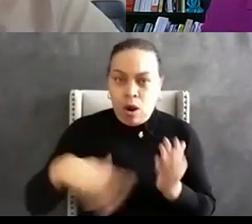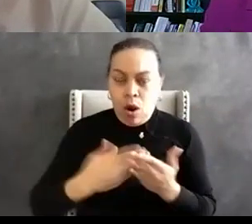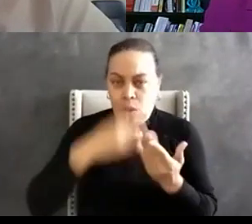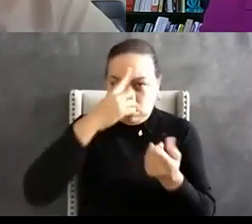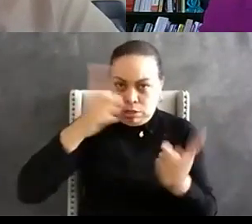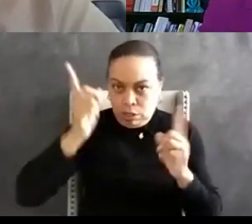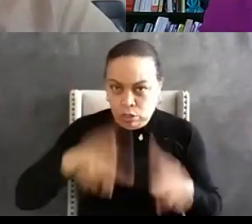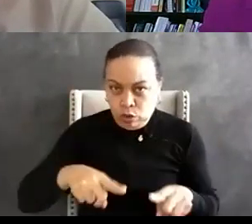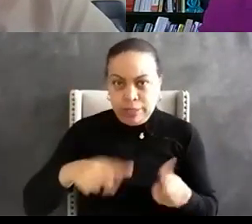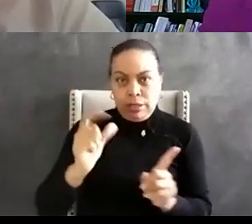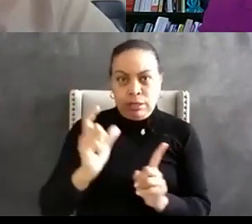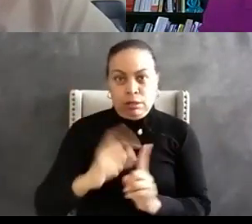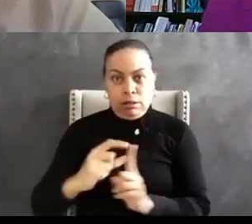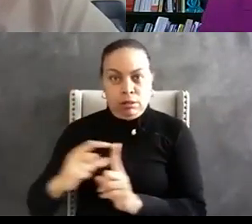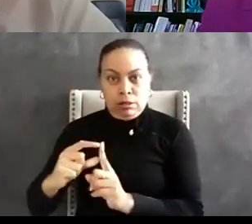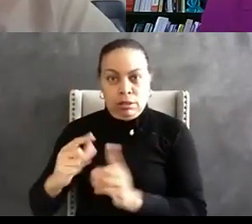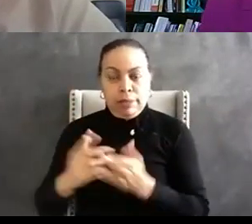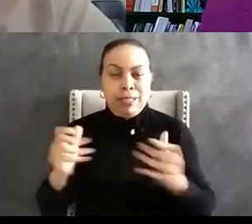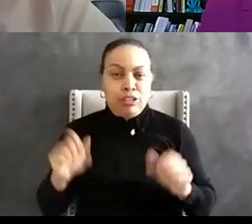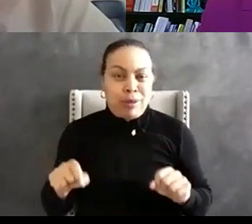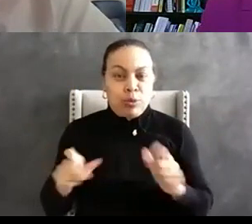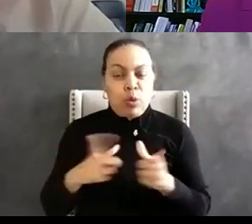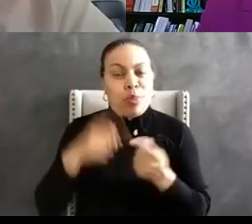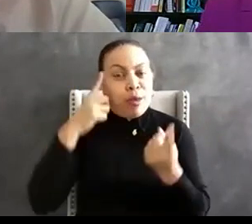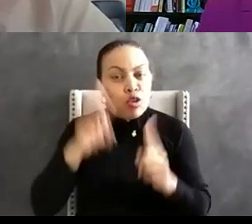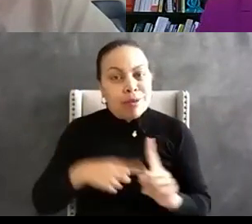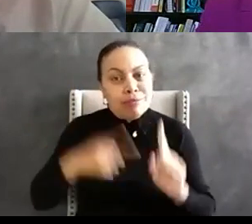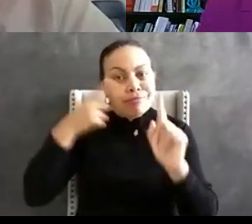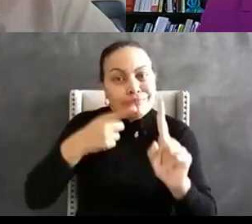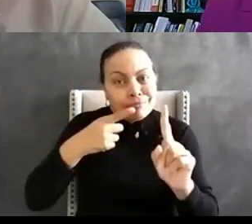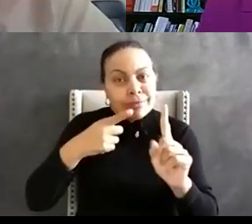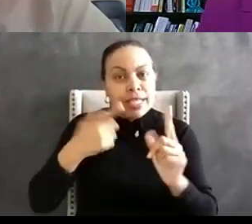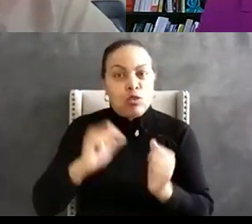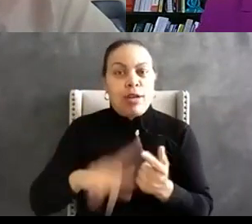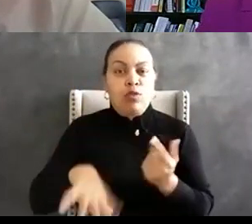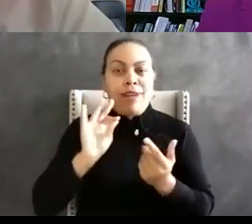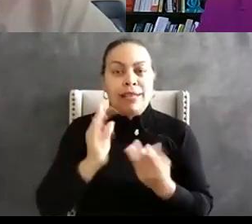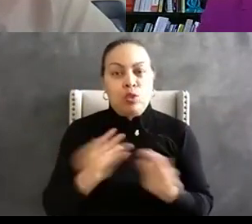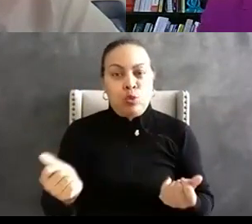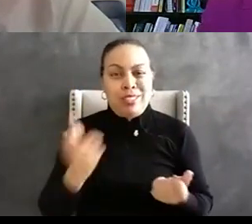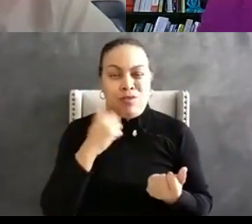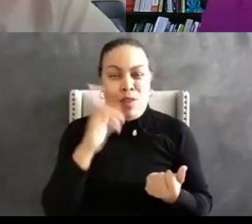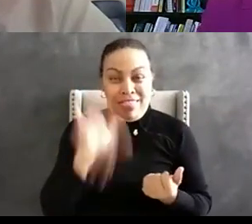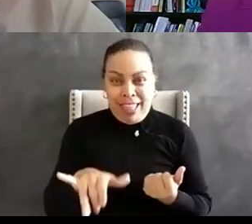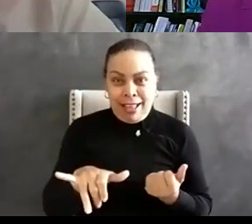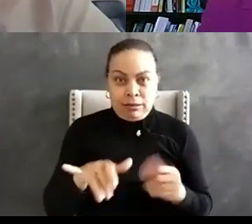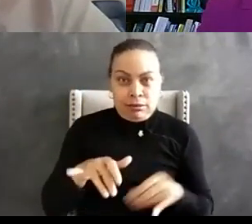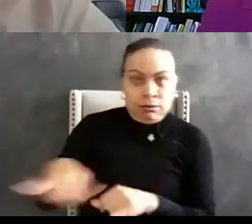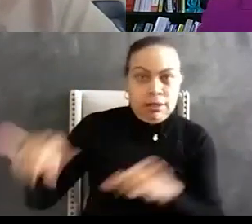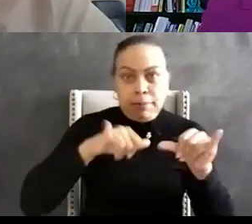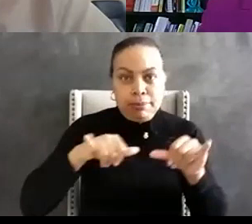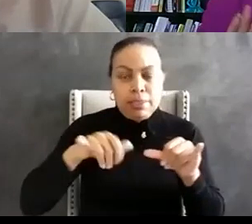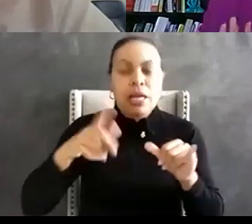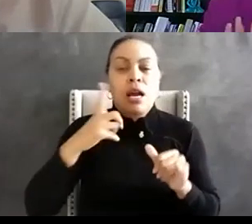as possible but we're all solving or trying to discuss and find solutions for the exact same thing because where we get stuck are